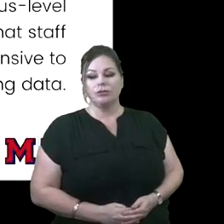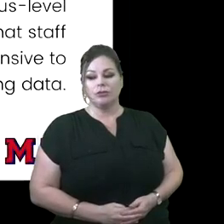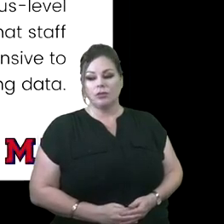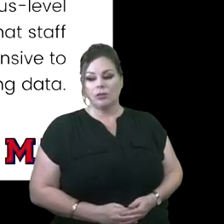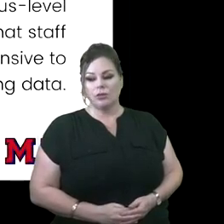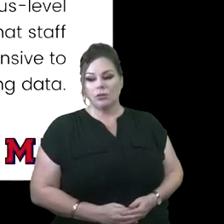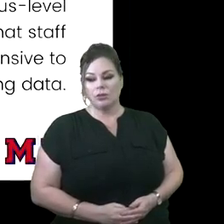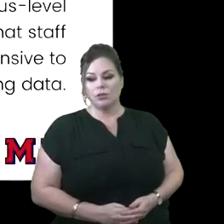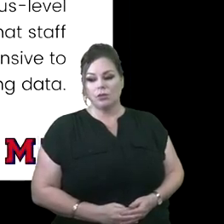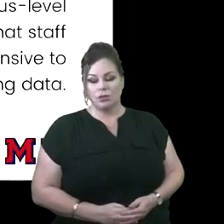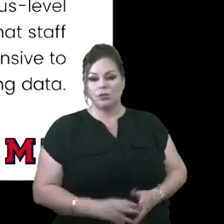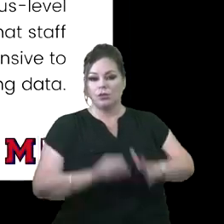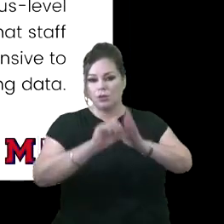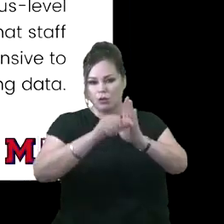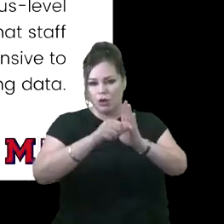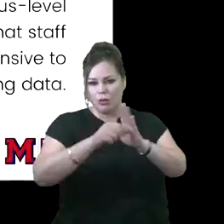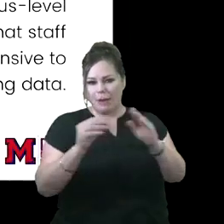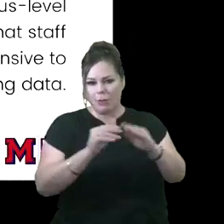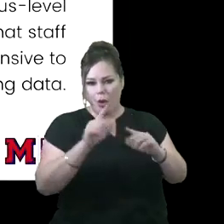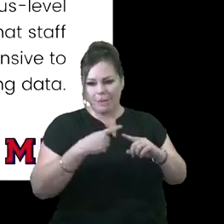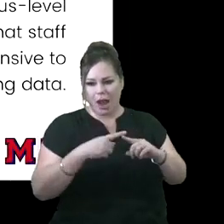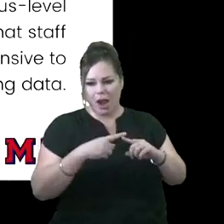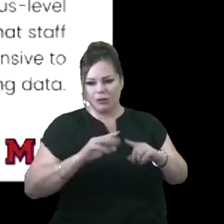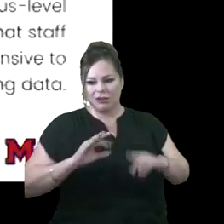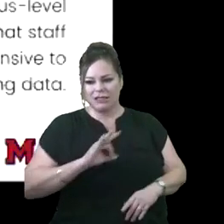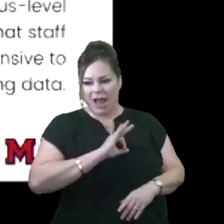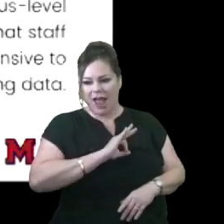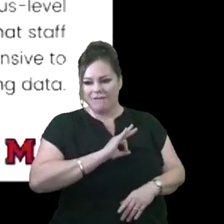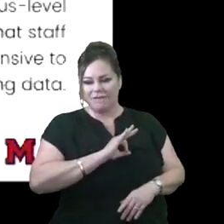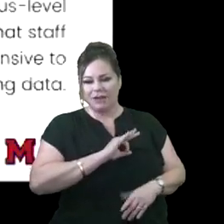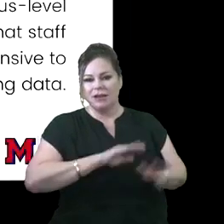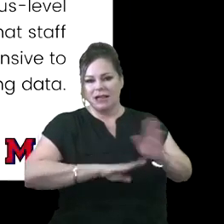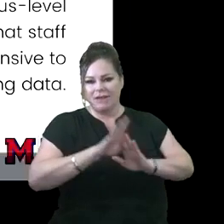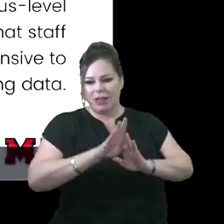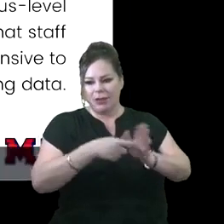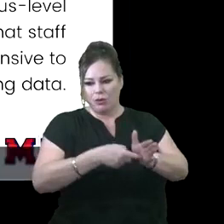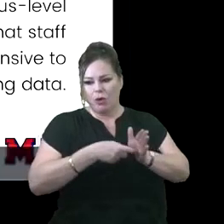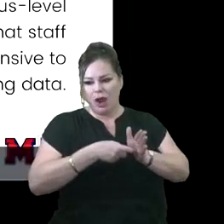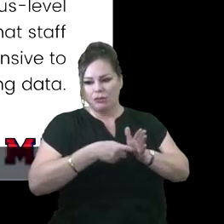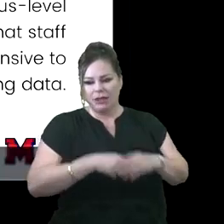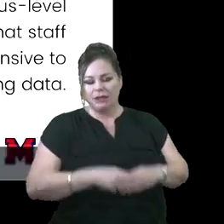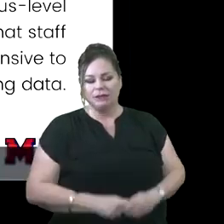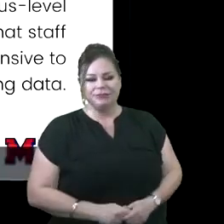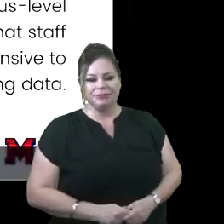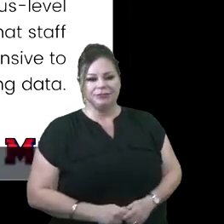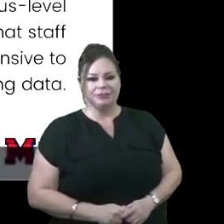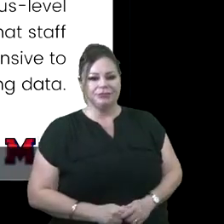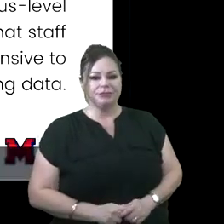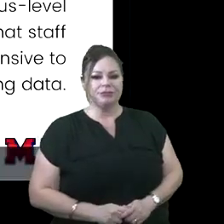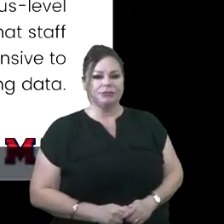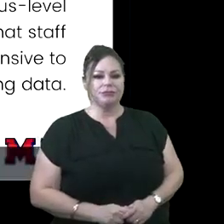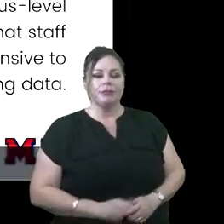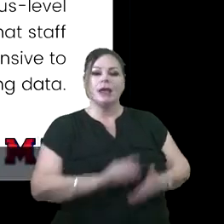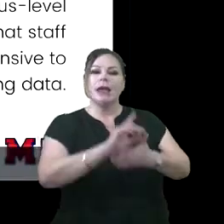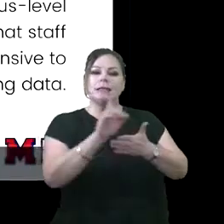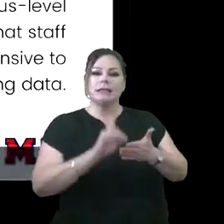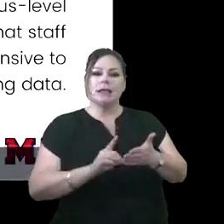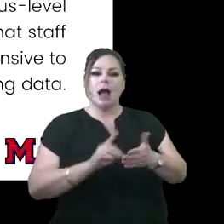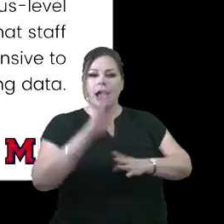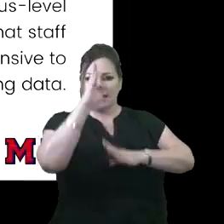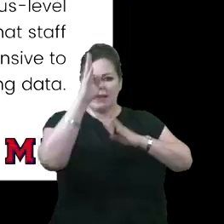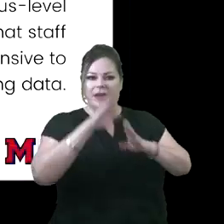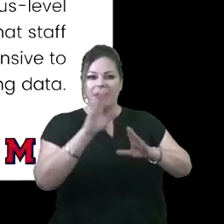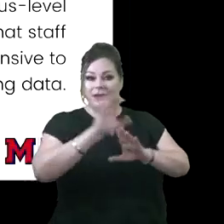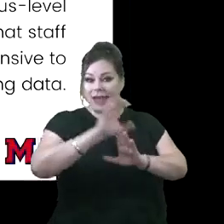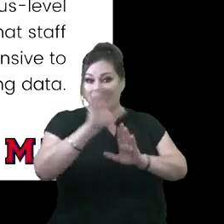So this is just to reiterate more about our staff development requirement and really just being able to design an innovative